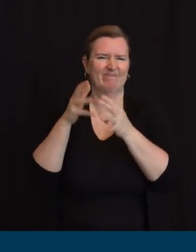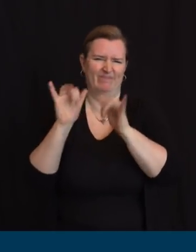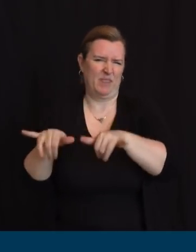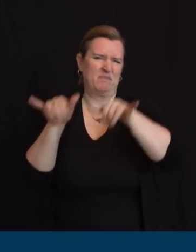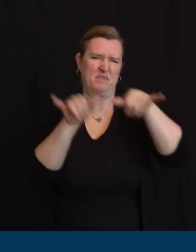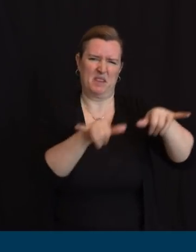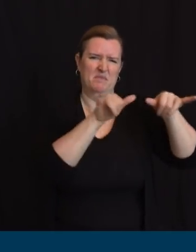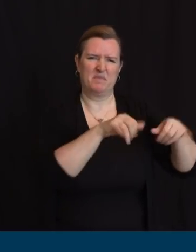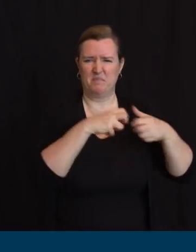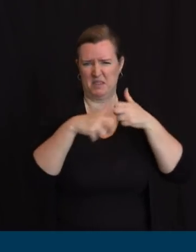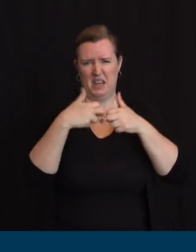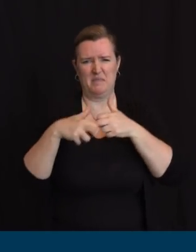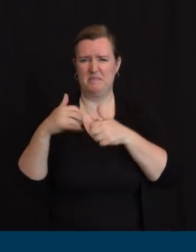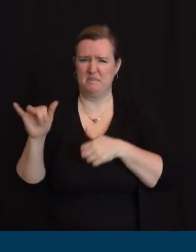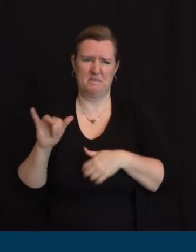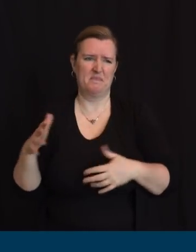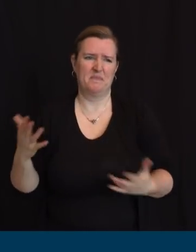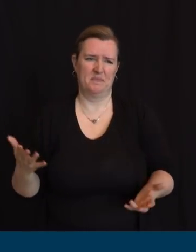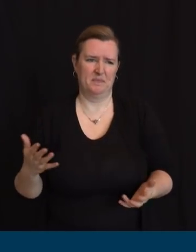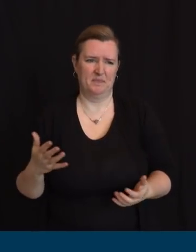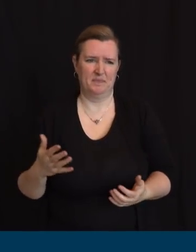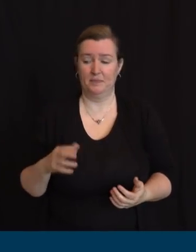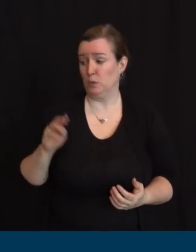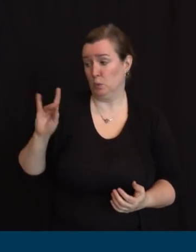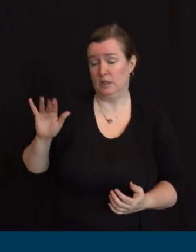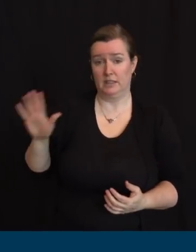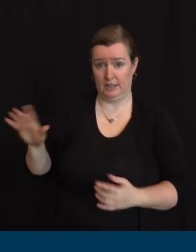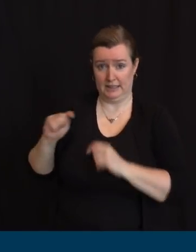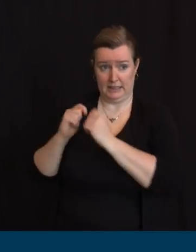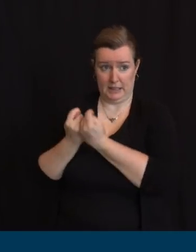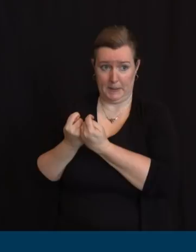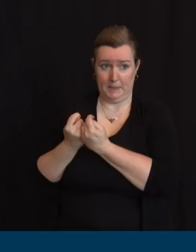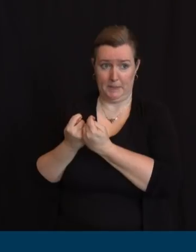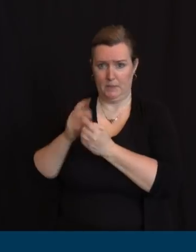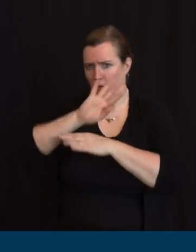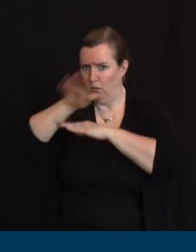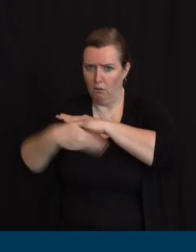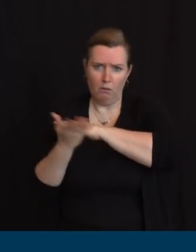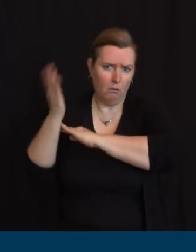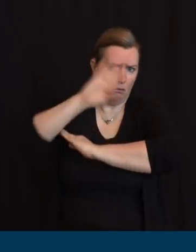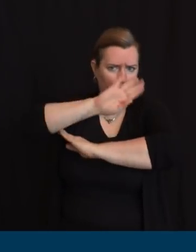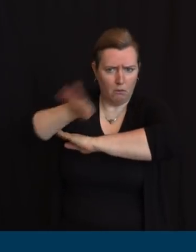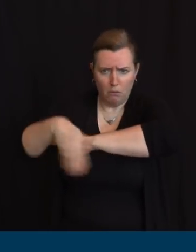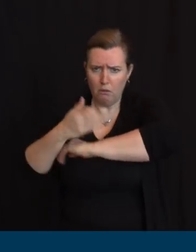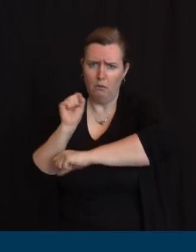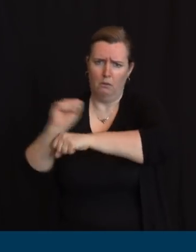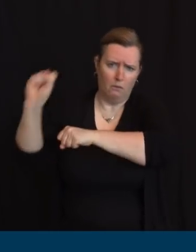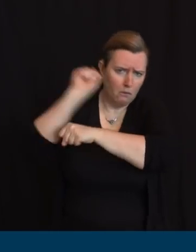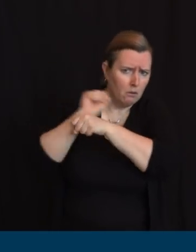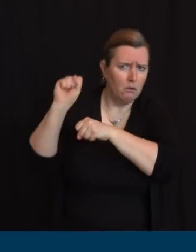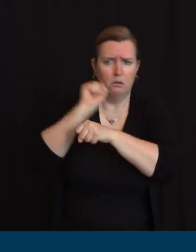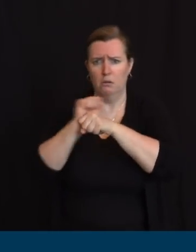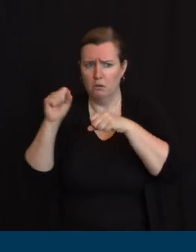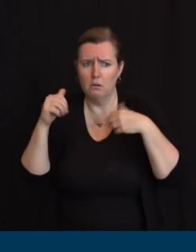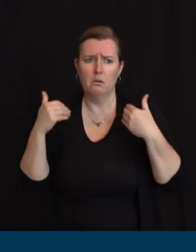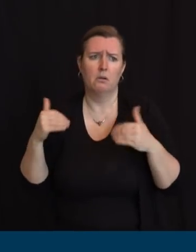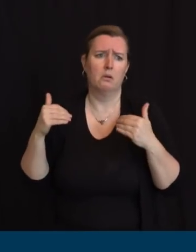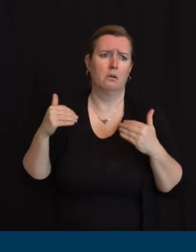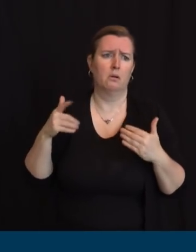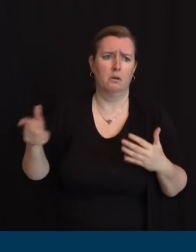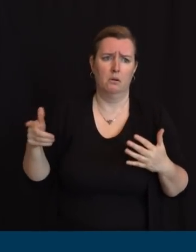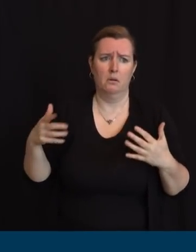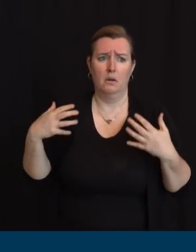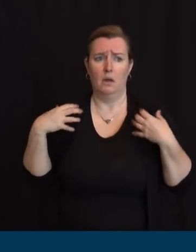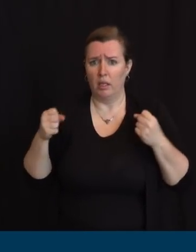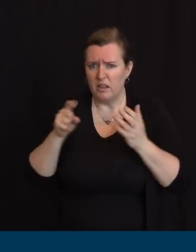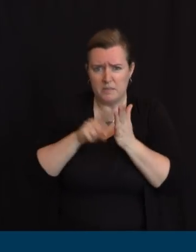pounding away not just with the health officers going out and seeing it with their own eyes but just to make sure these operators are communicating what the facts are